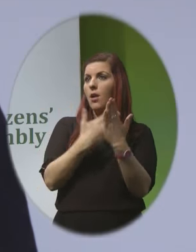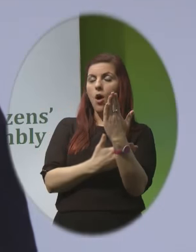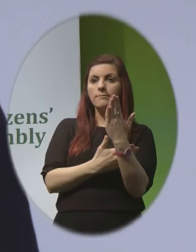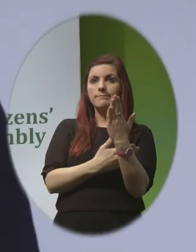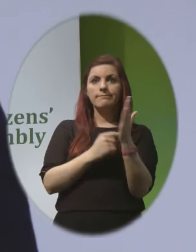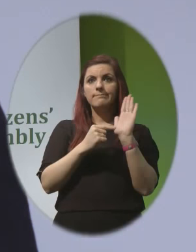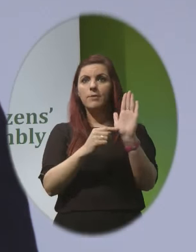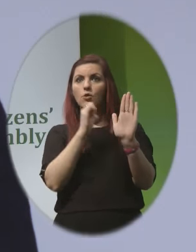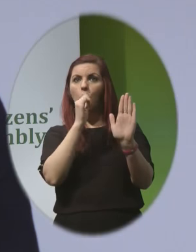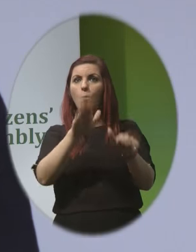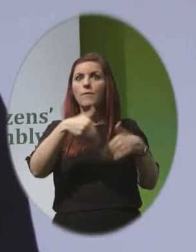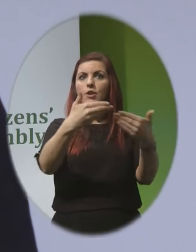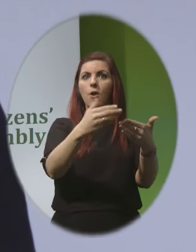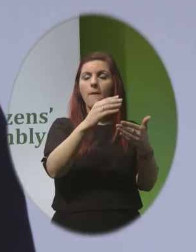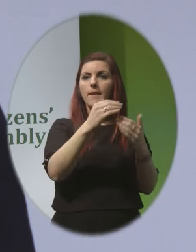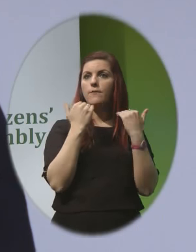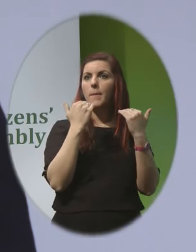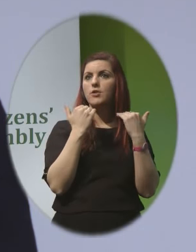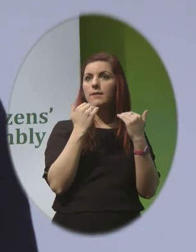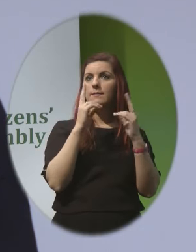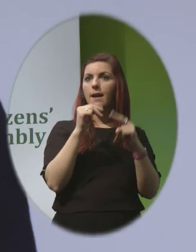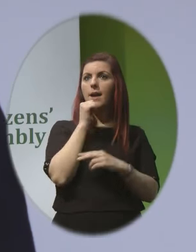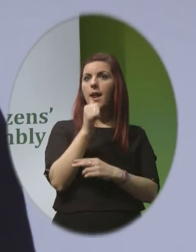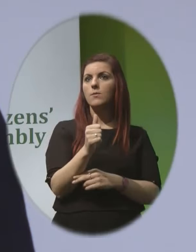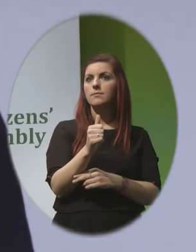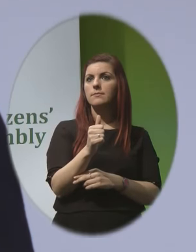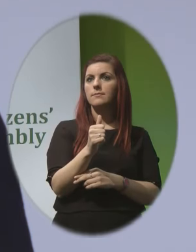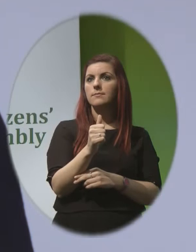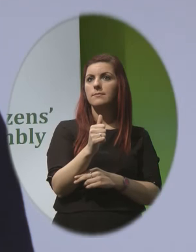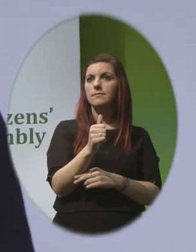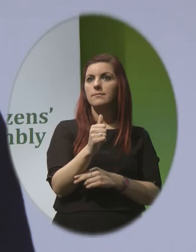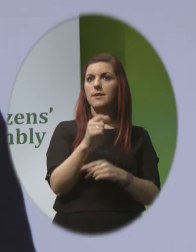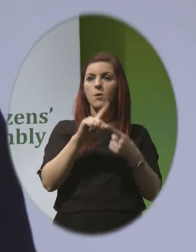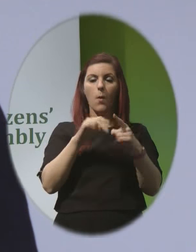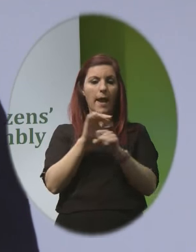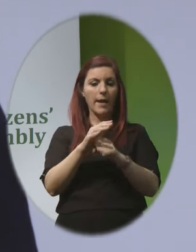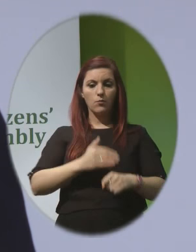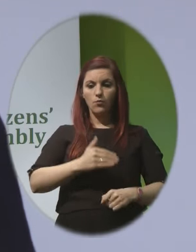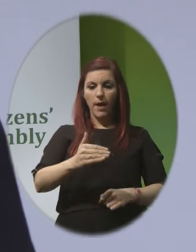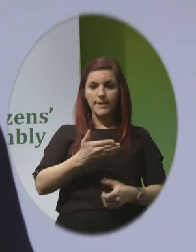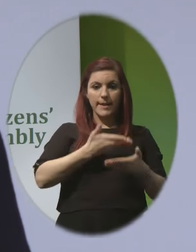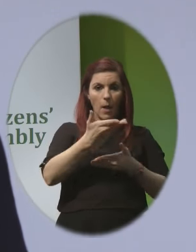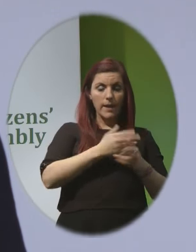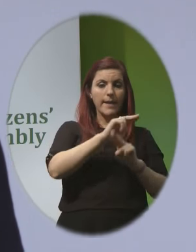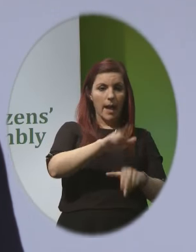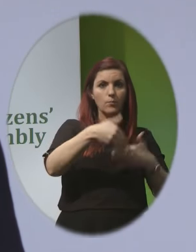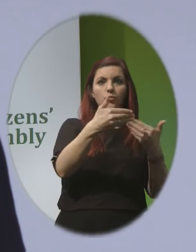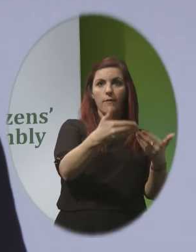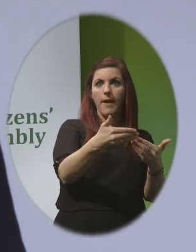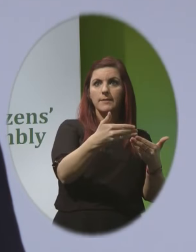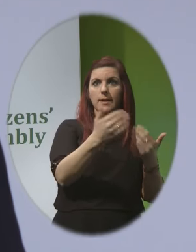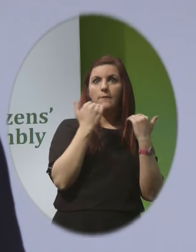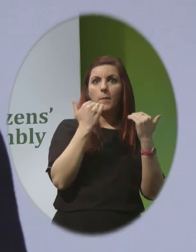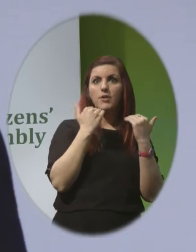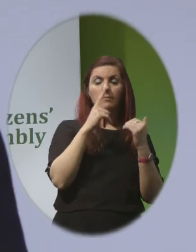provision outside mainline medical consultations and within pregnancy counselling so while pregnancy counsellors are